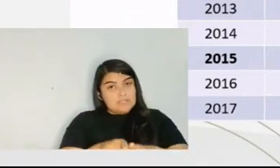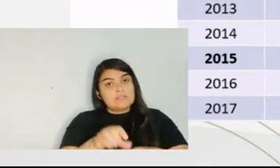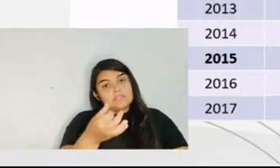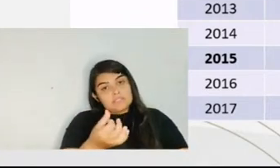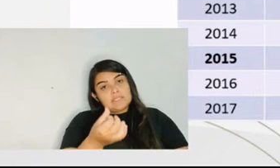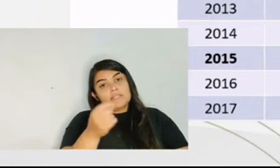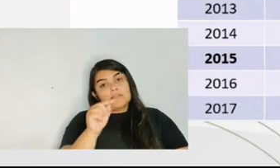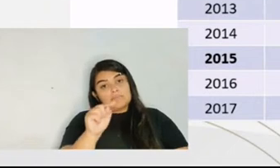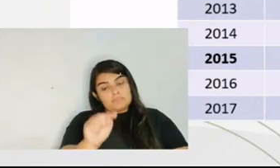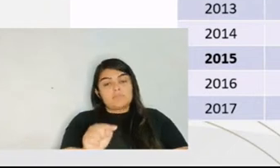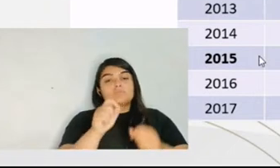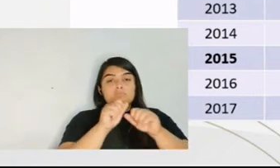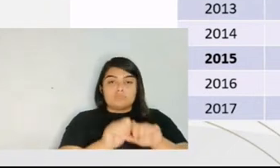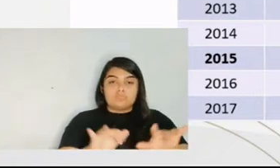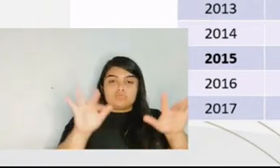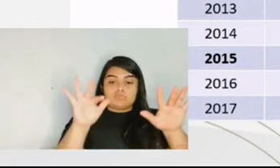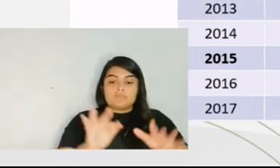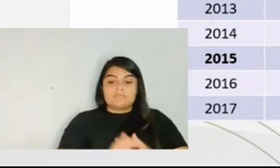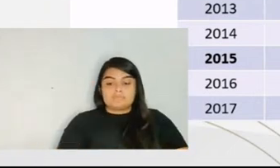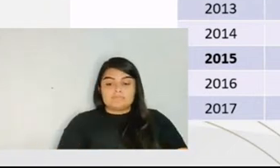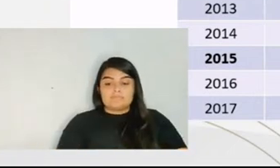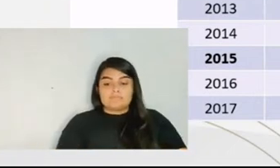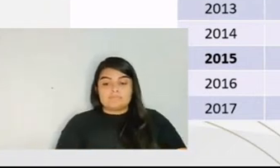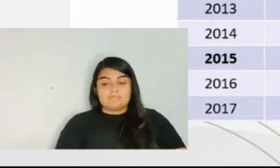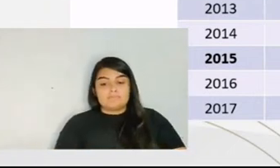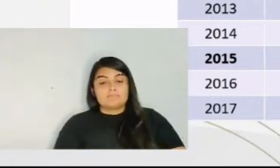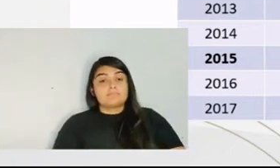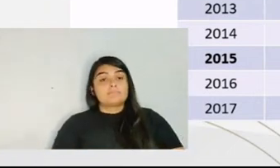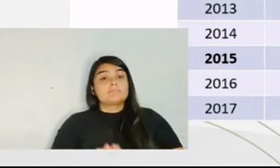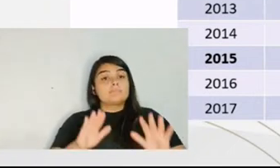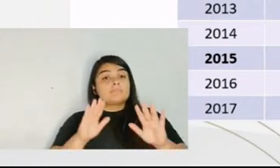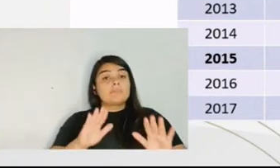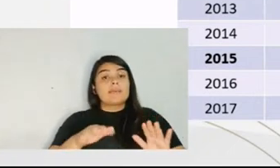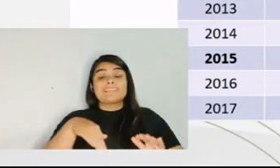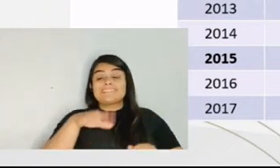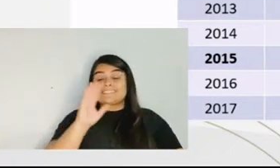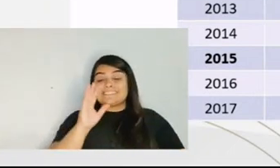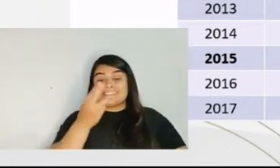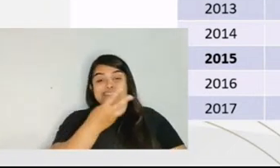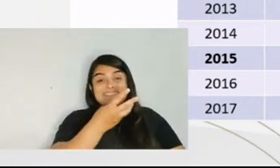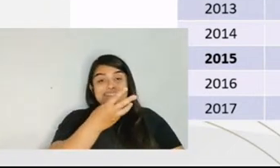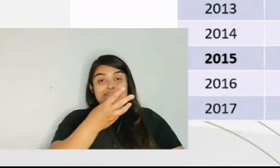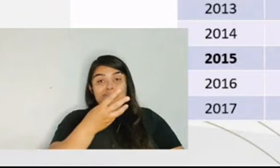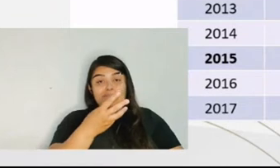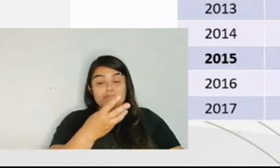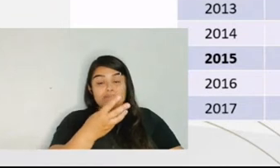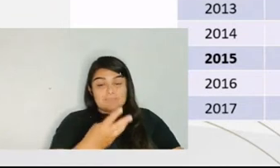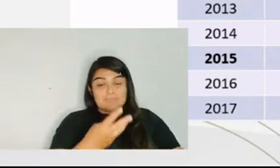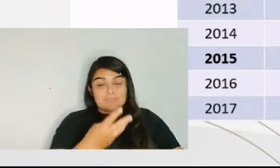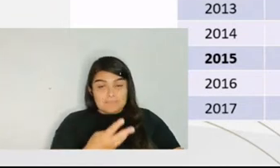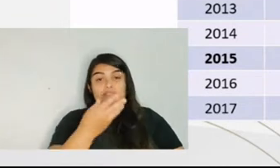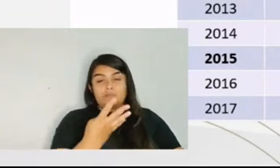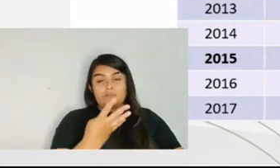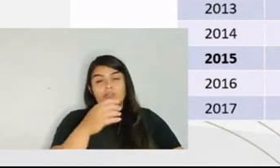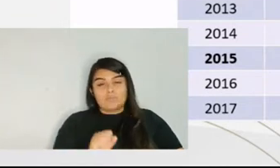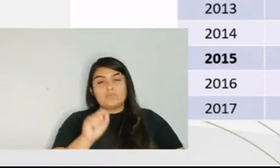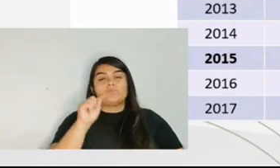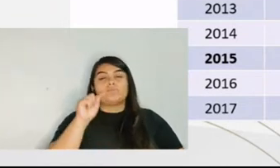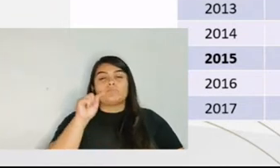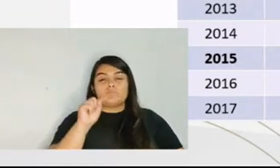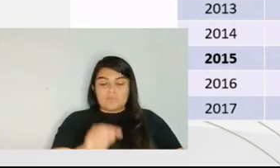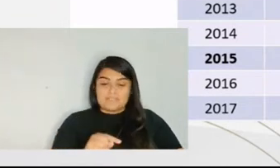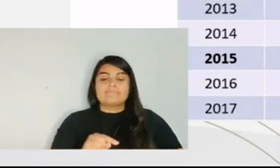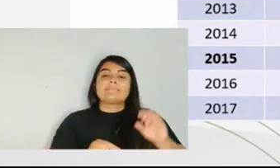Court. And we have so many cases that have been judged and that have gone through